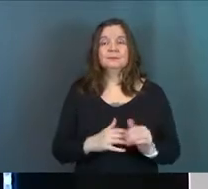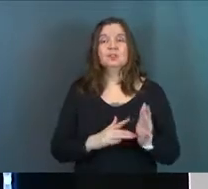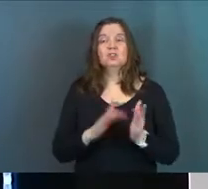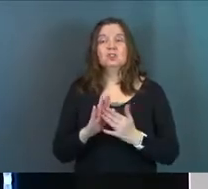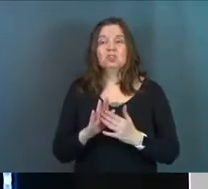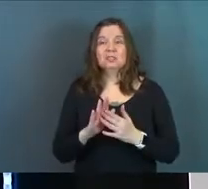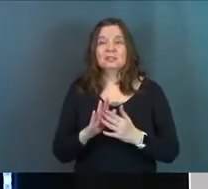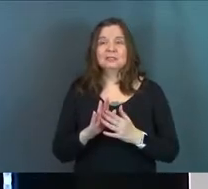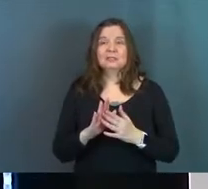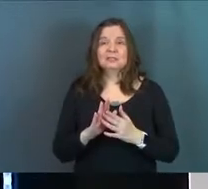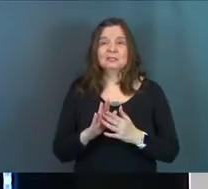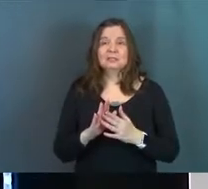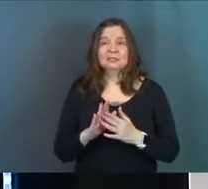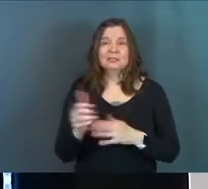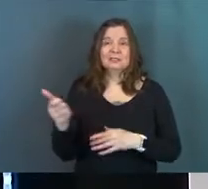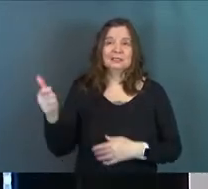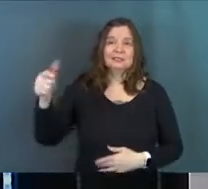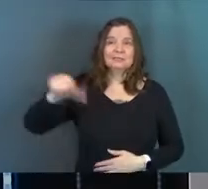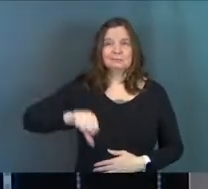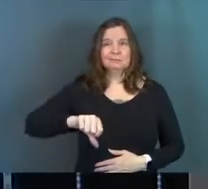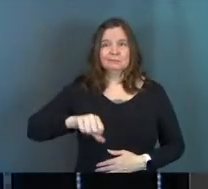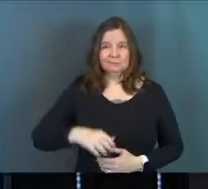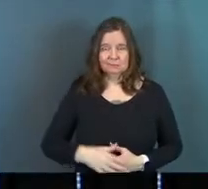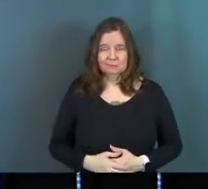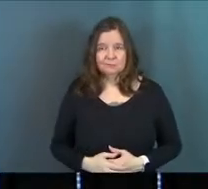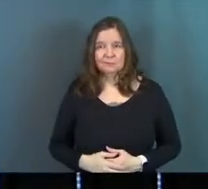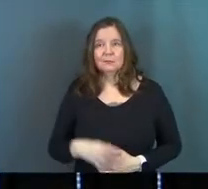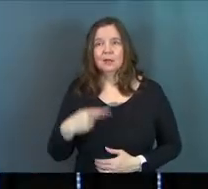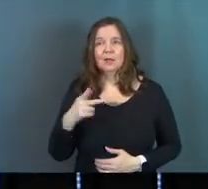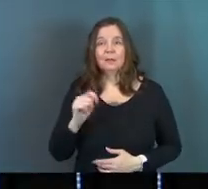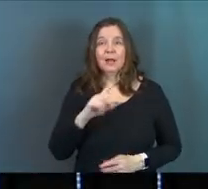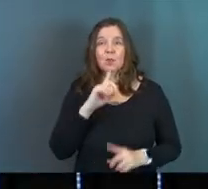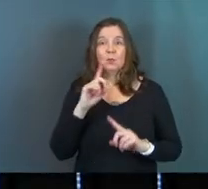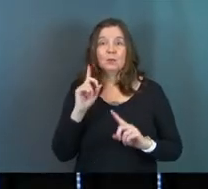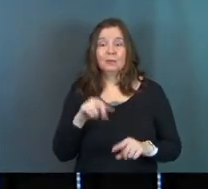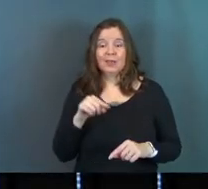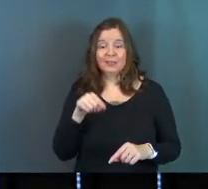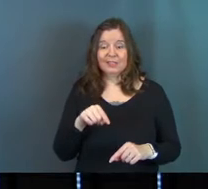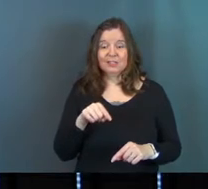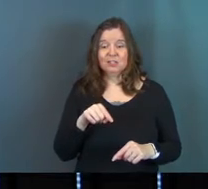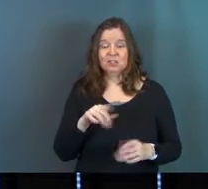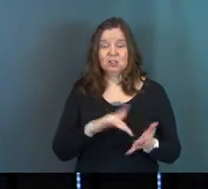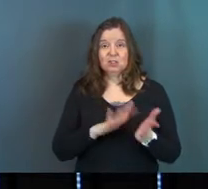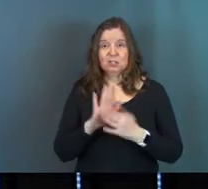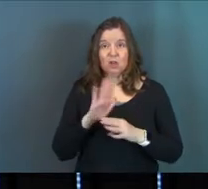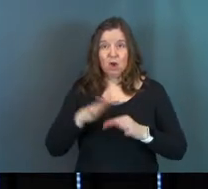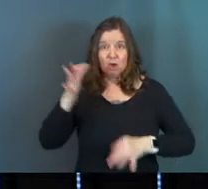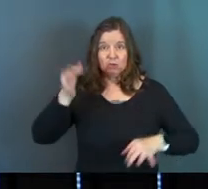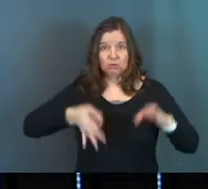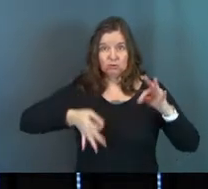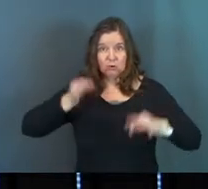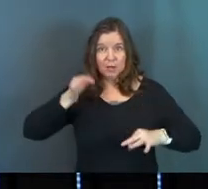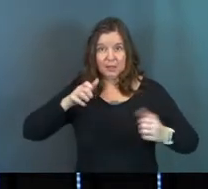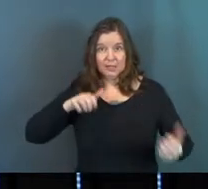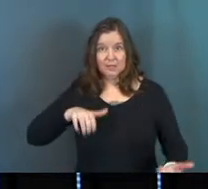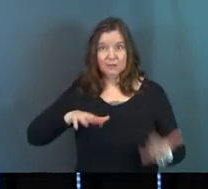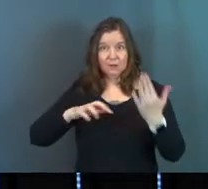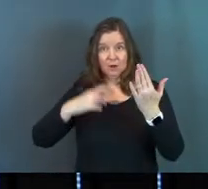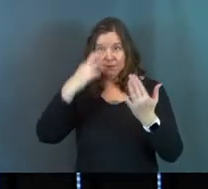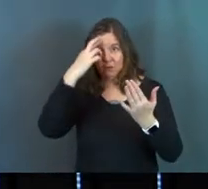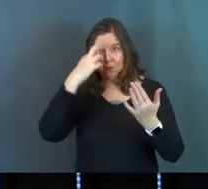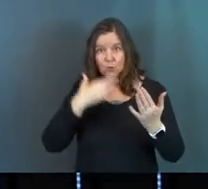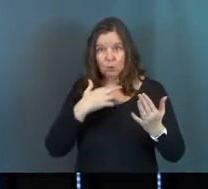Jesus is condemned. Matthew 27, 22 through 24. Pilate responded. So this is Jesus on trial in front of the Roman governor,